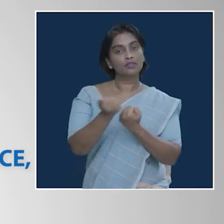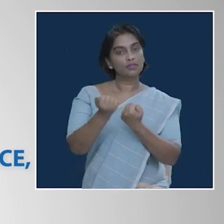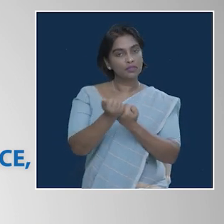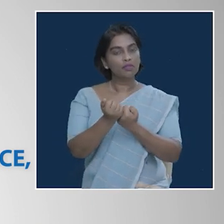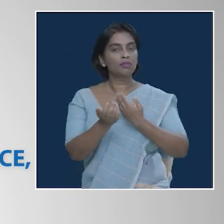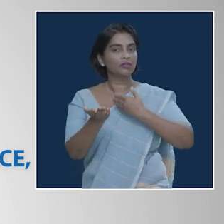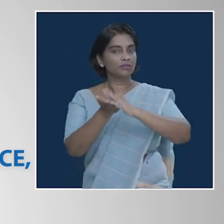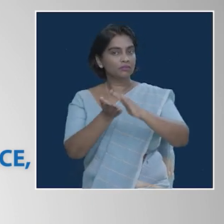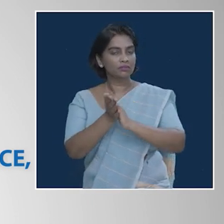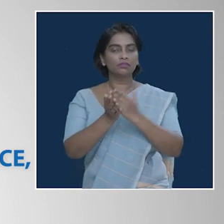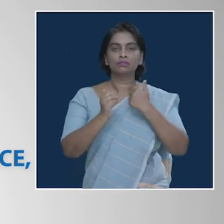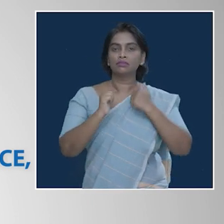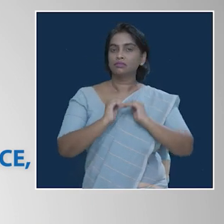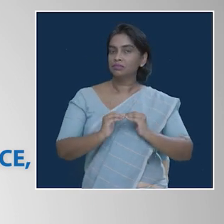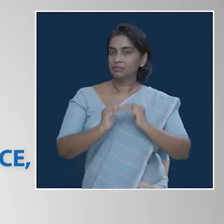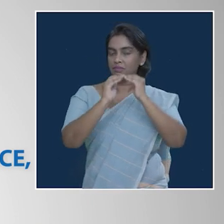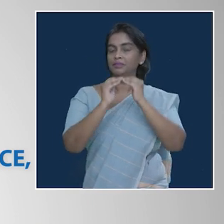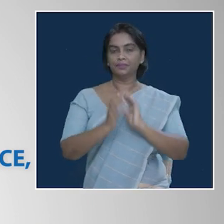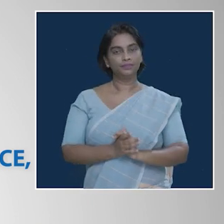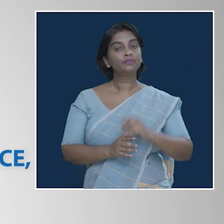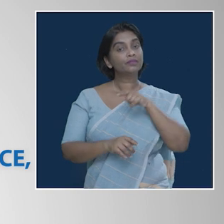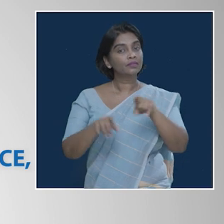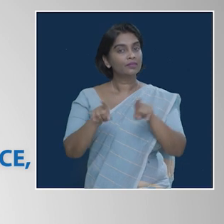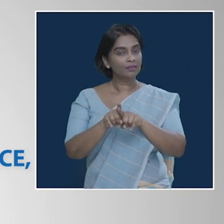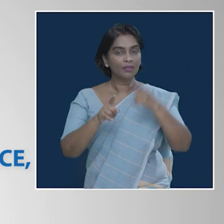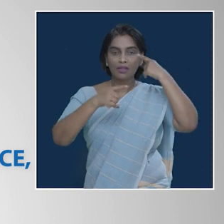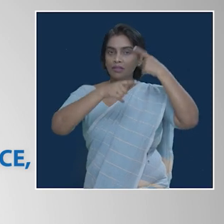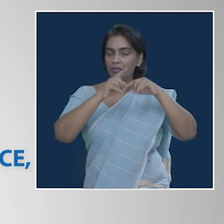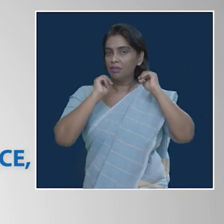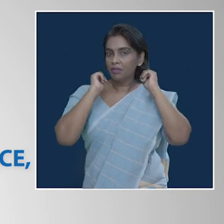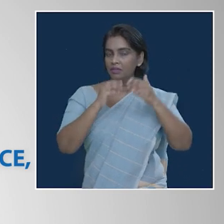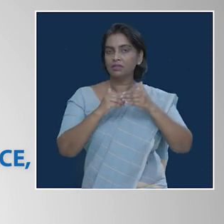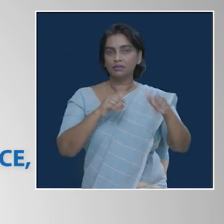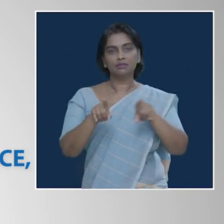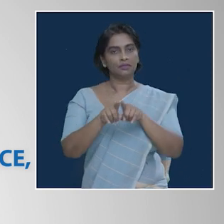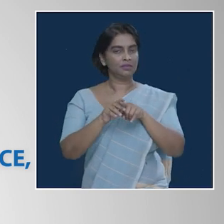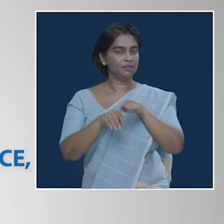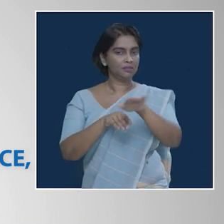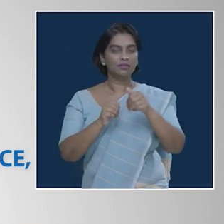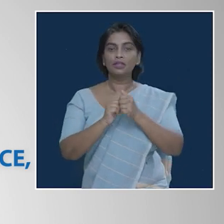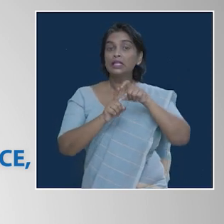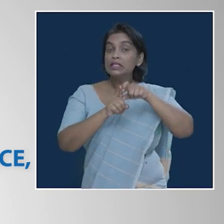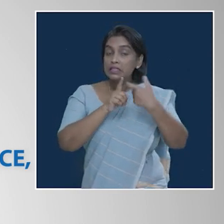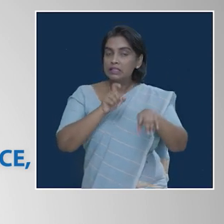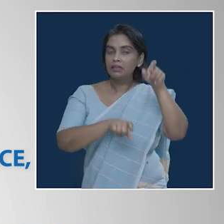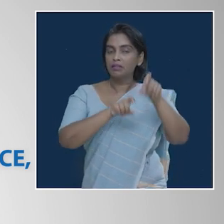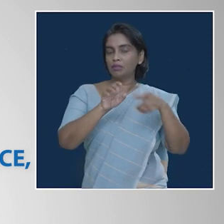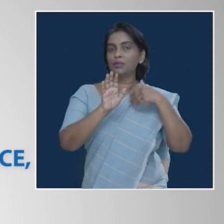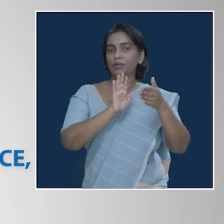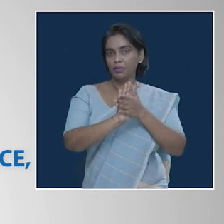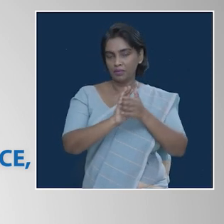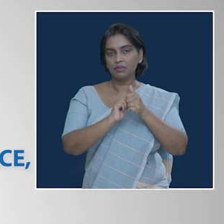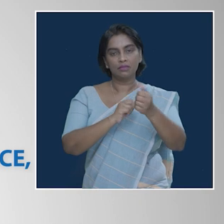supporting transformative solutions for inclusive development to create a more accessible and equitable world for